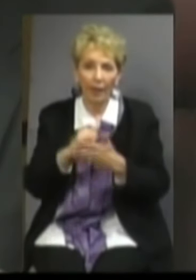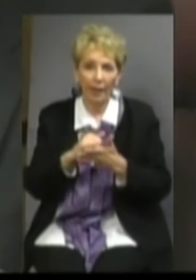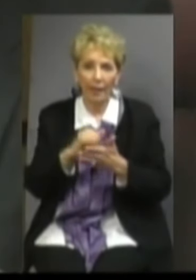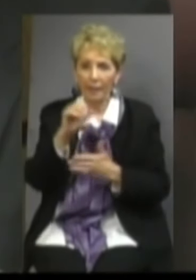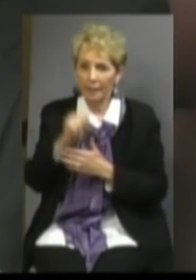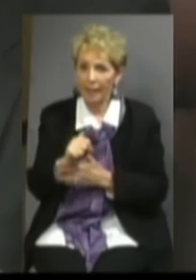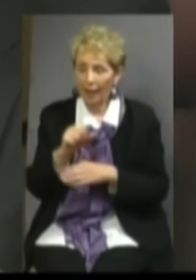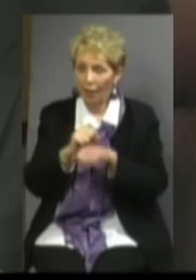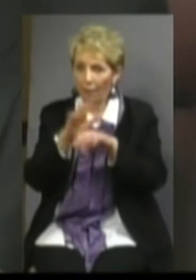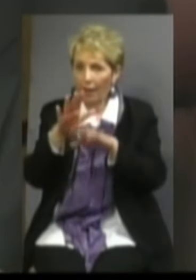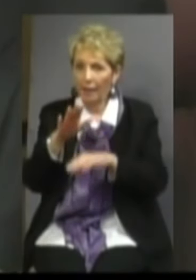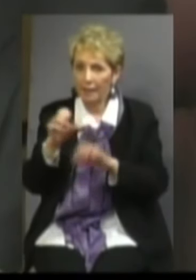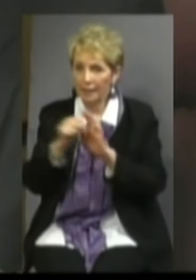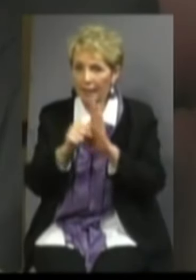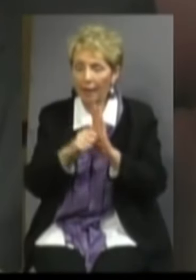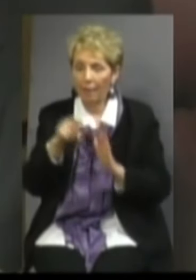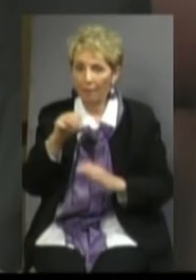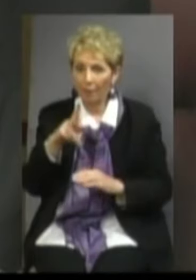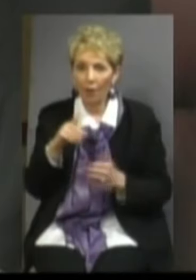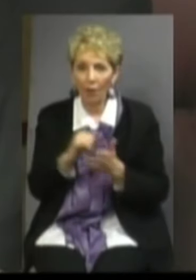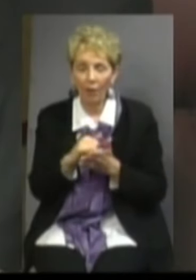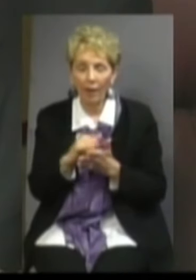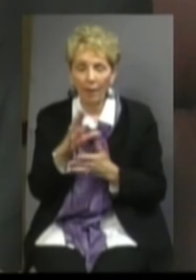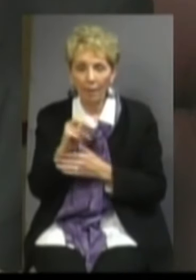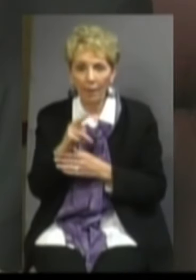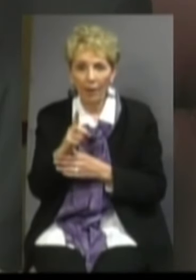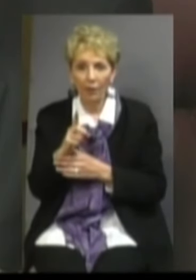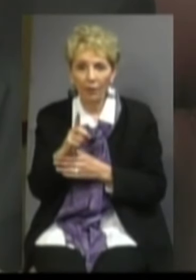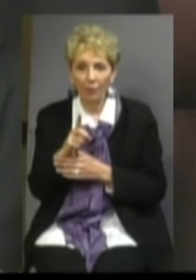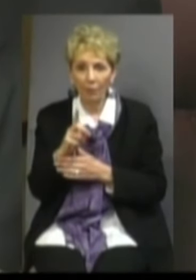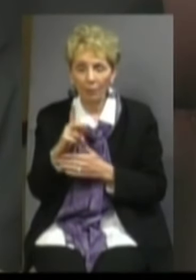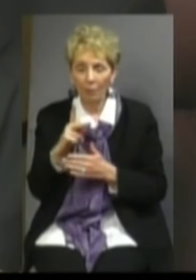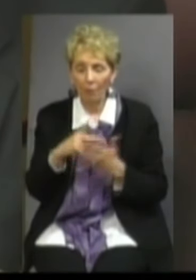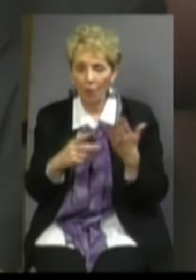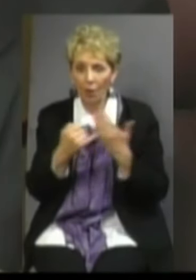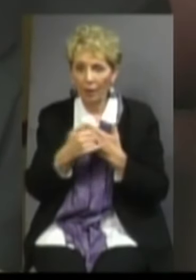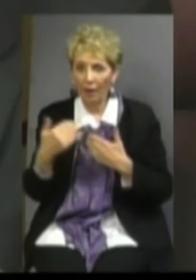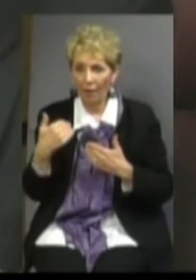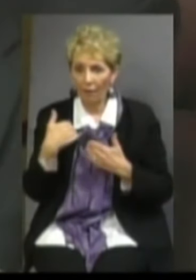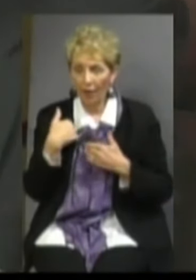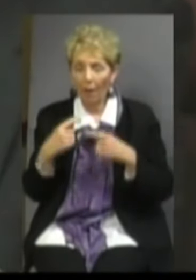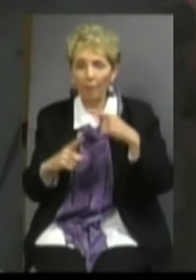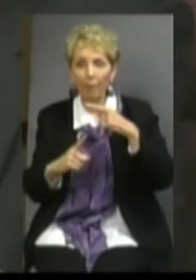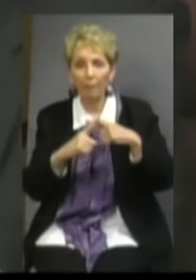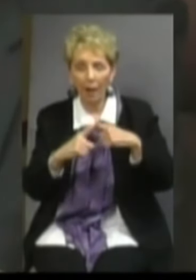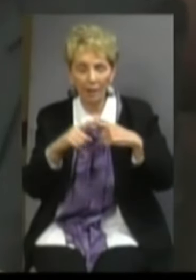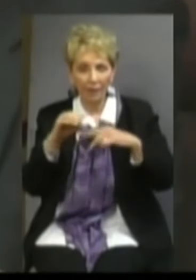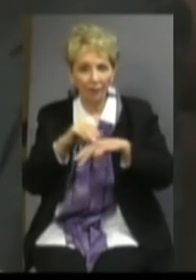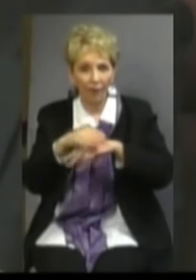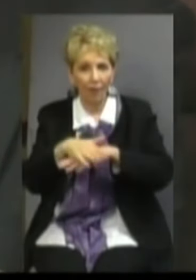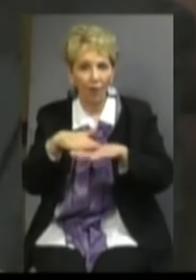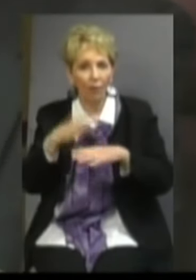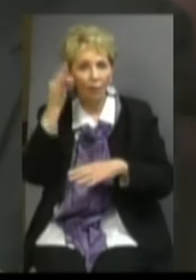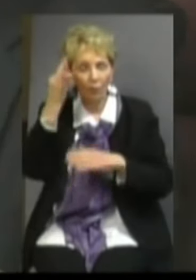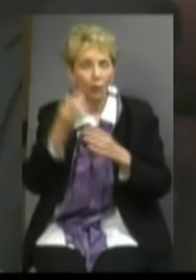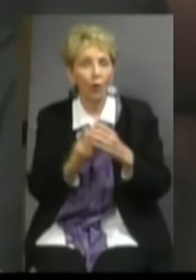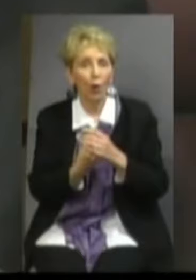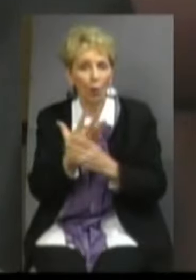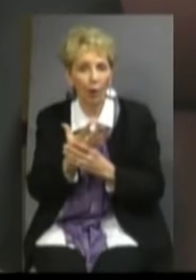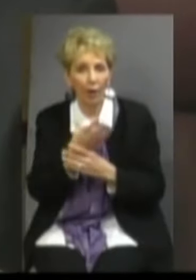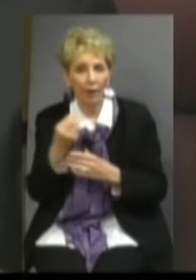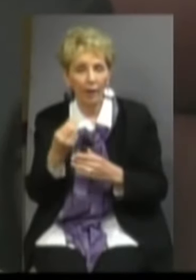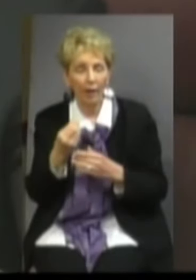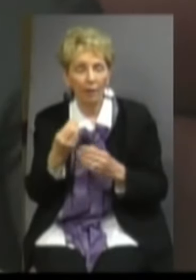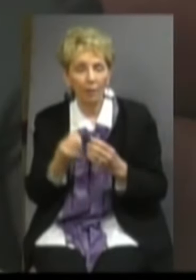Mountain State Park, and whereas the bond-funded projects would have an extraordinary positive impact on the future growth and